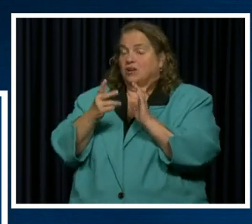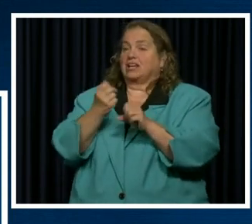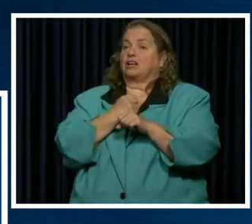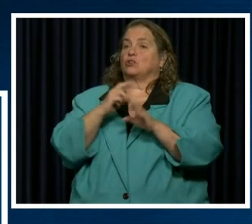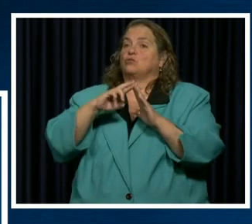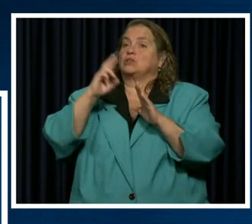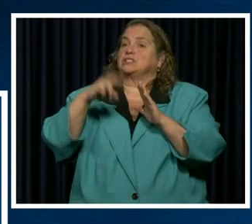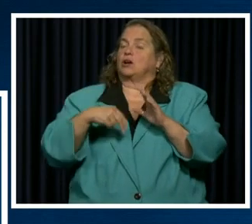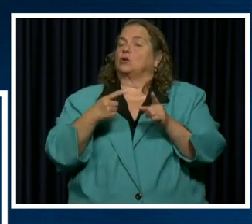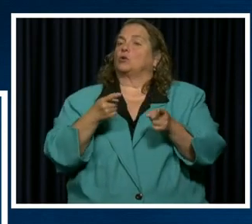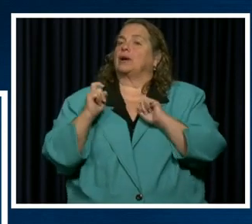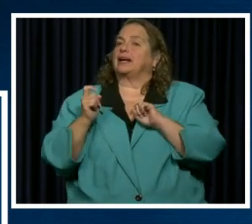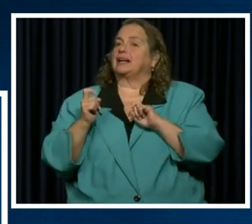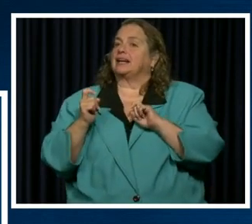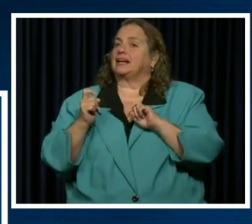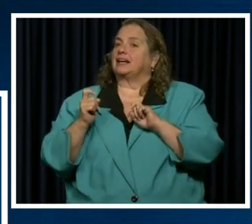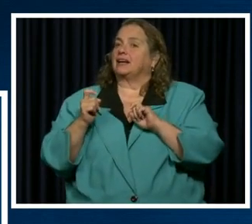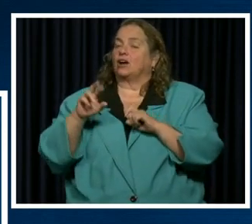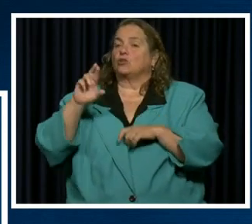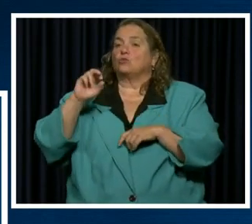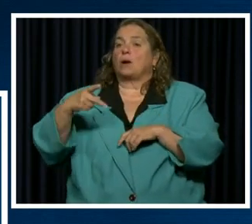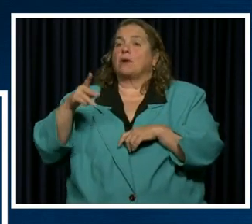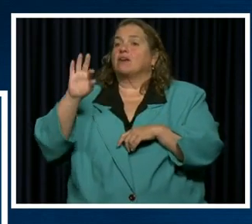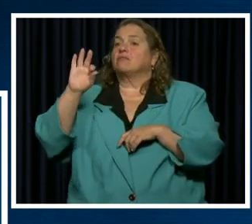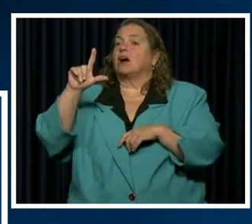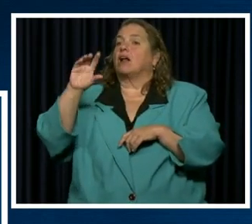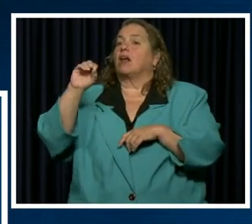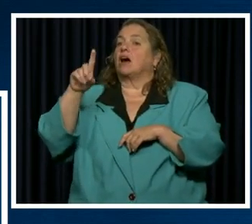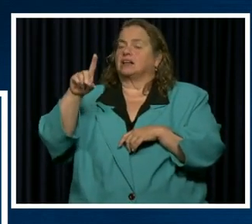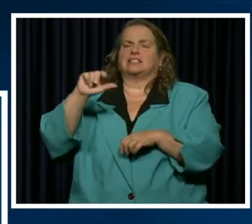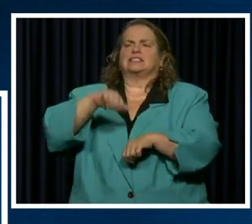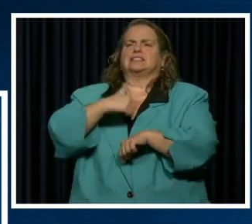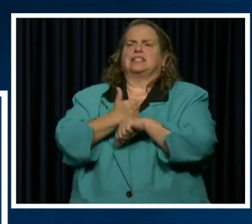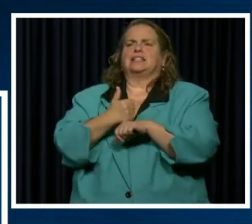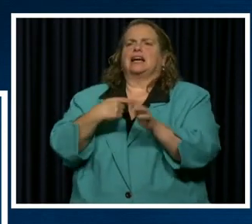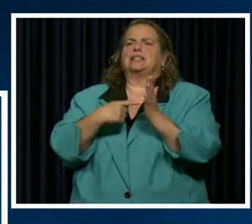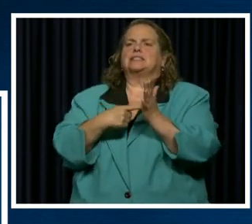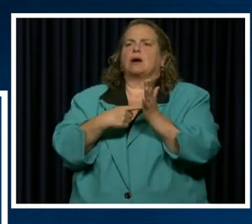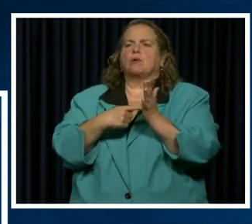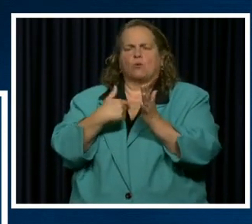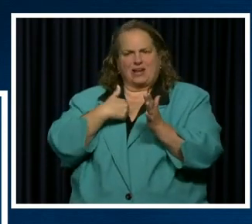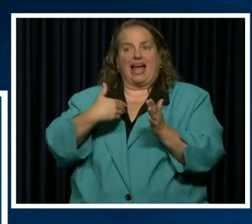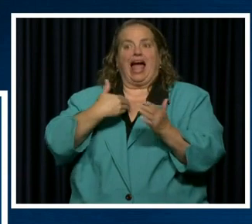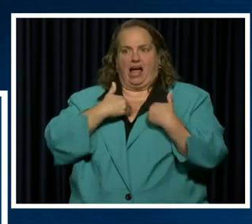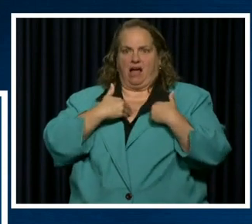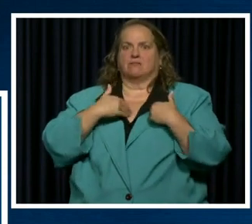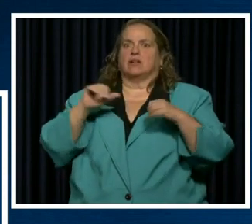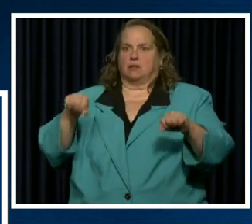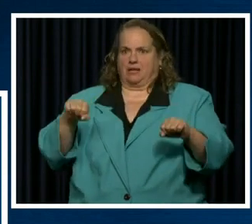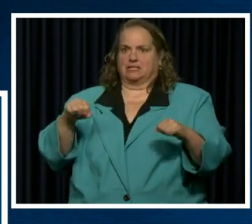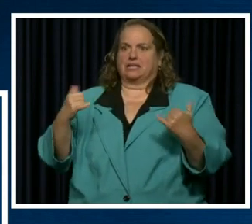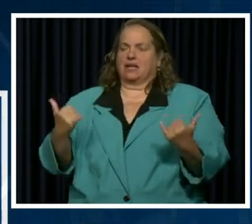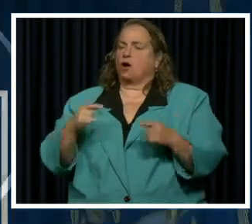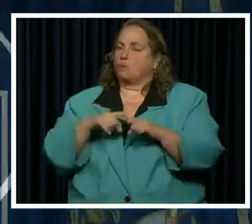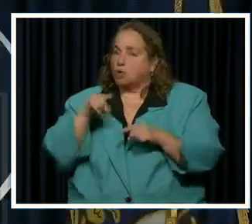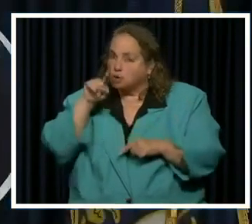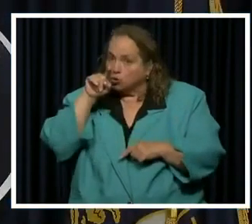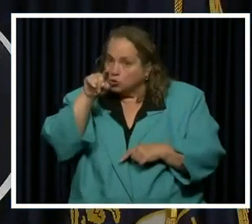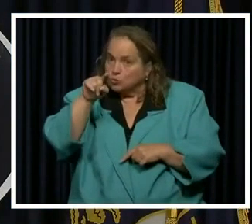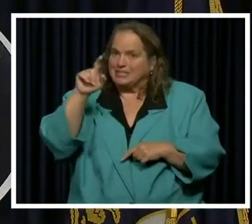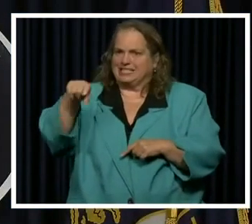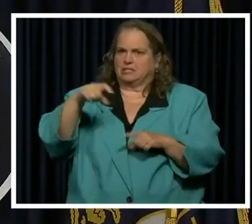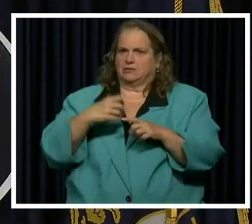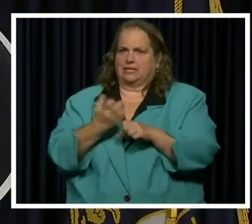results back very quickly. Representative flood is setting the example. We have the capacity now, but you need to get